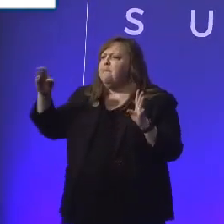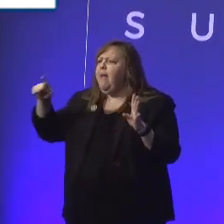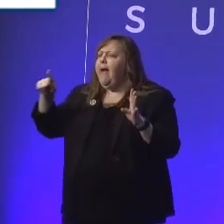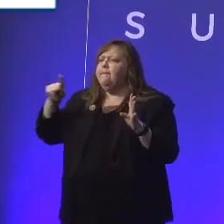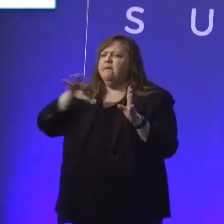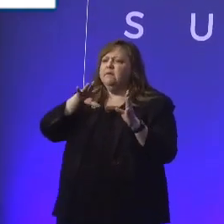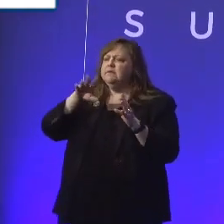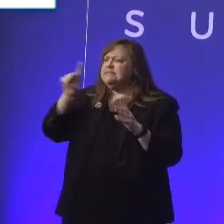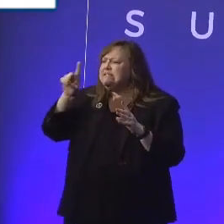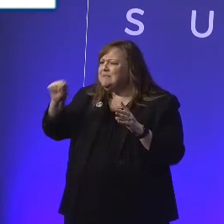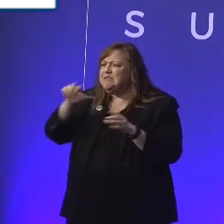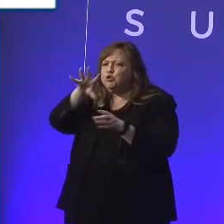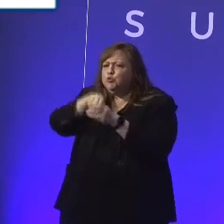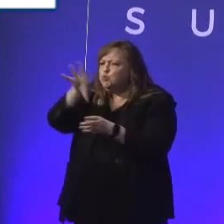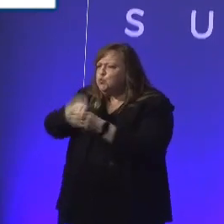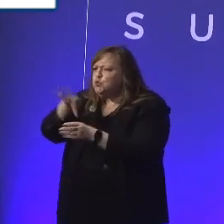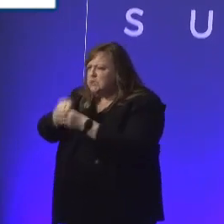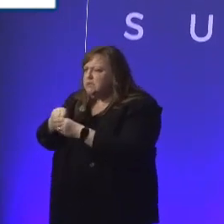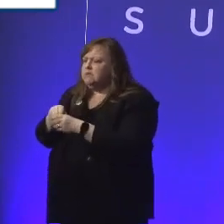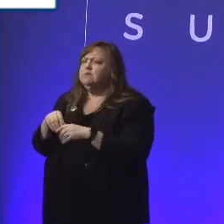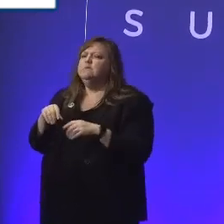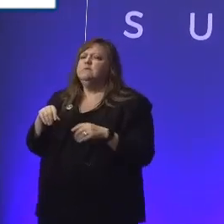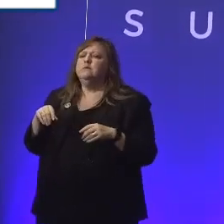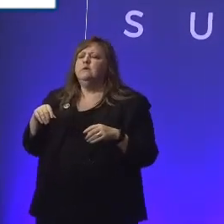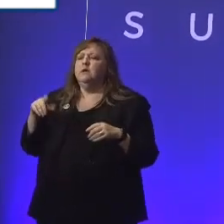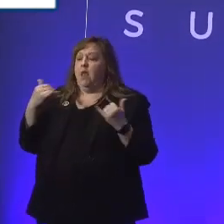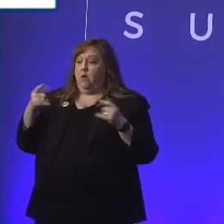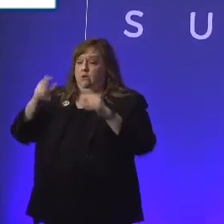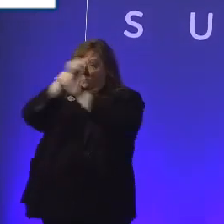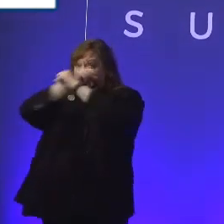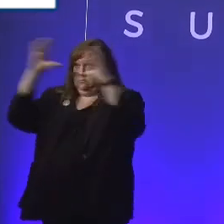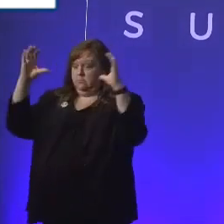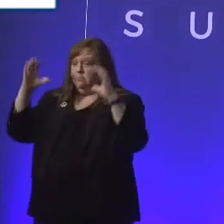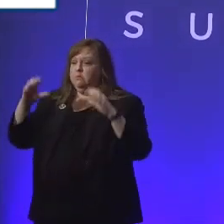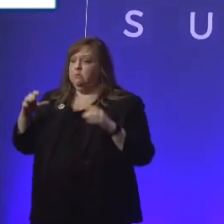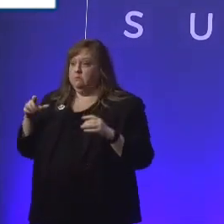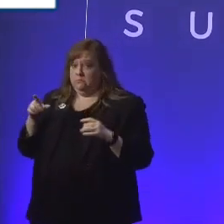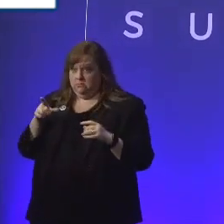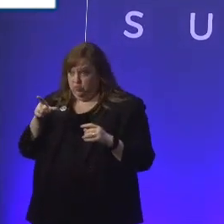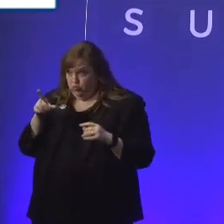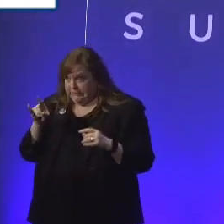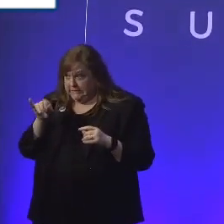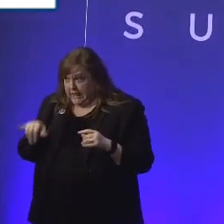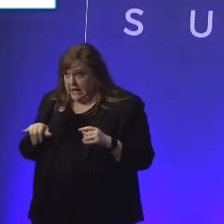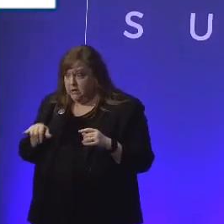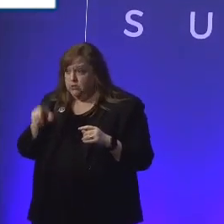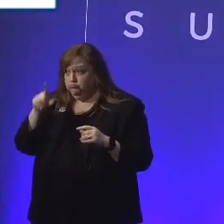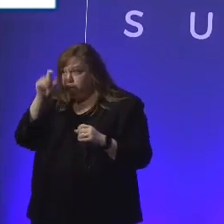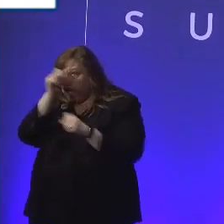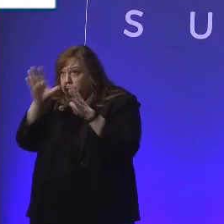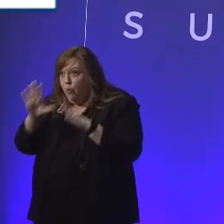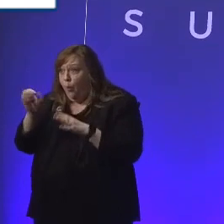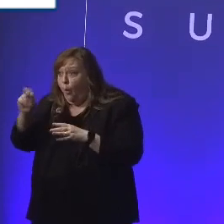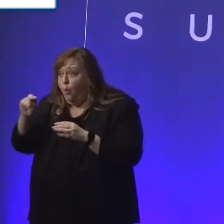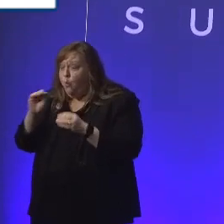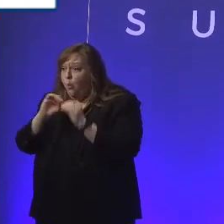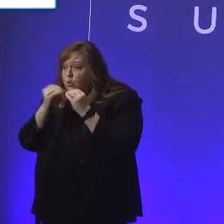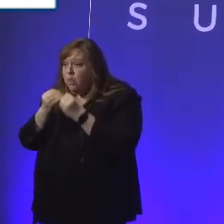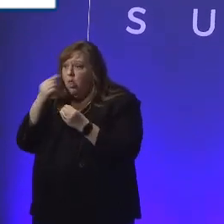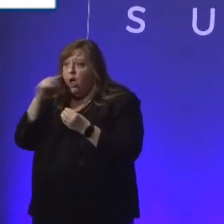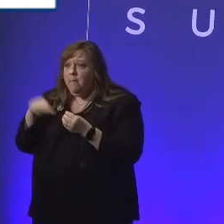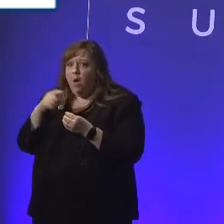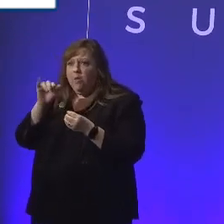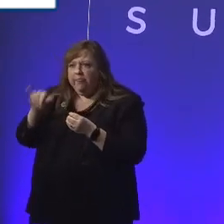inclusion against it. And I would ask you all to kind of think about, have you all done this? Have you all kind of thought about your own organizations and thought about